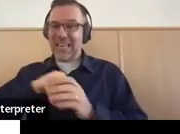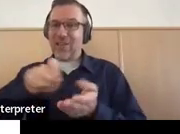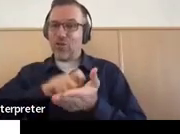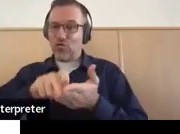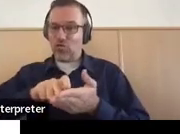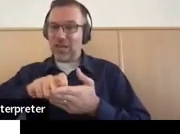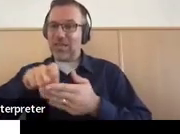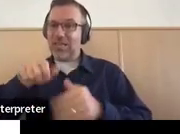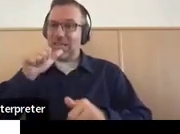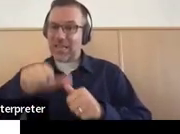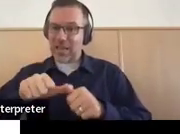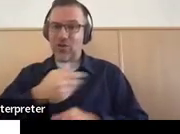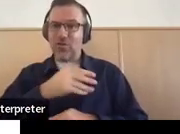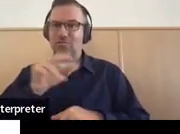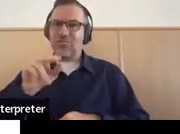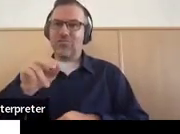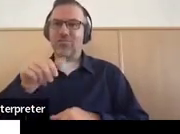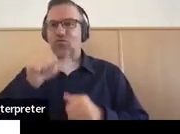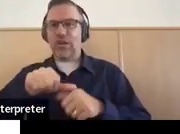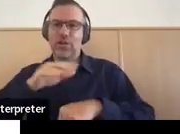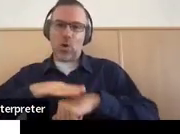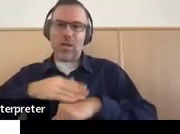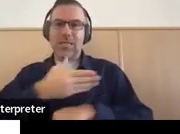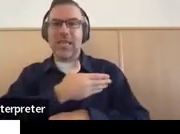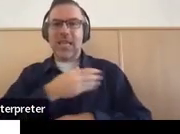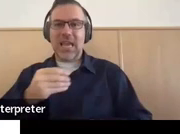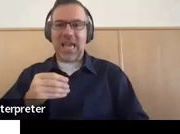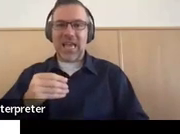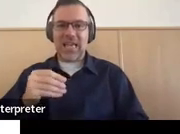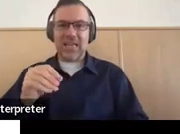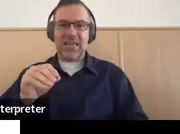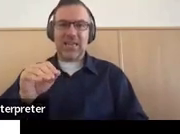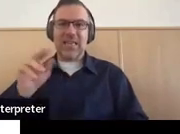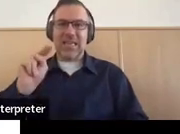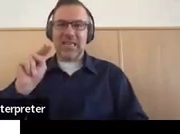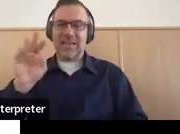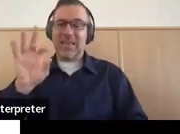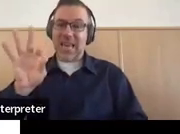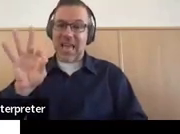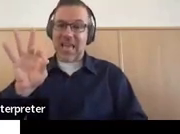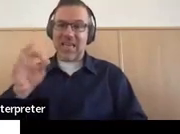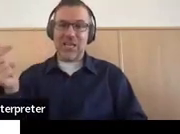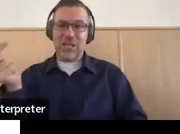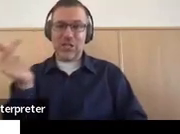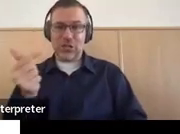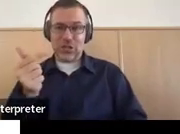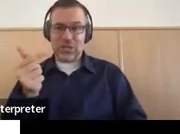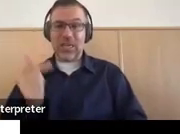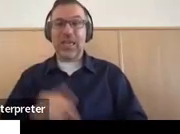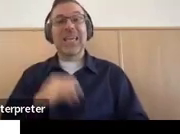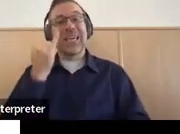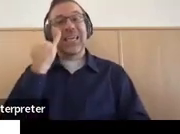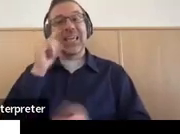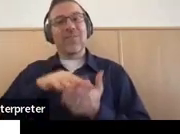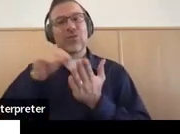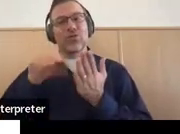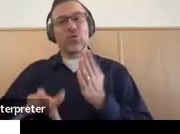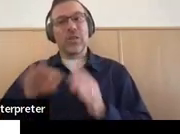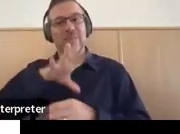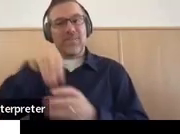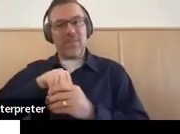if we get to 9G and we see that, you know, the child is involved with a workforce development